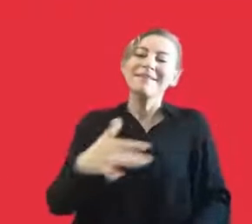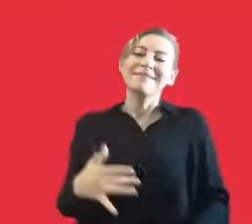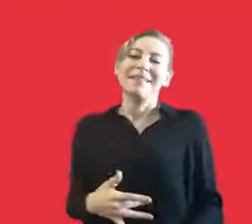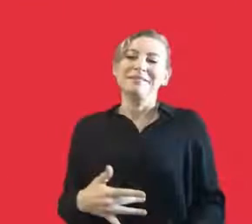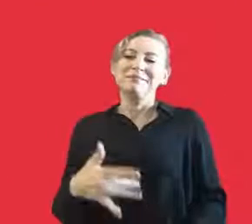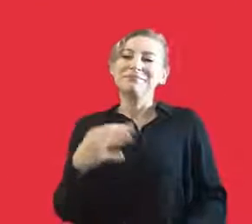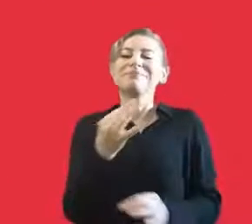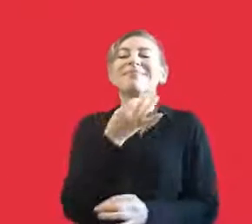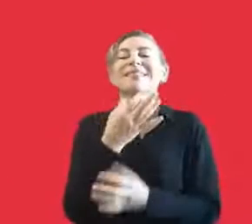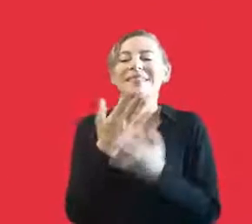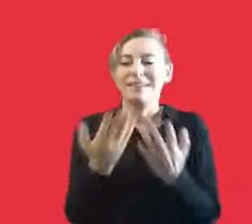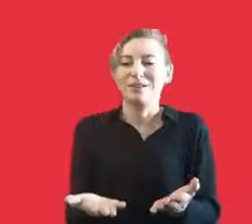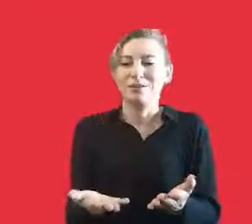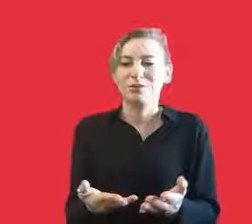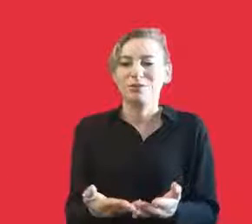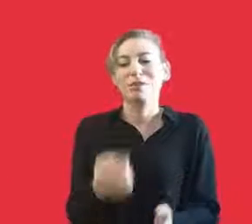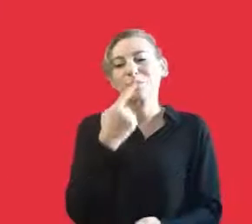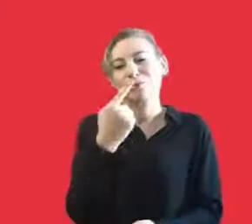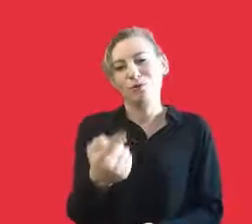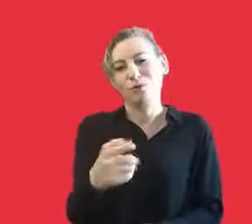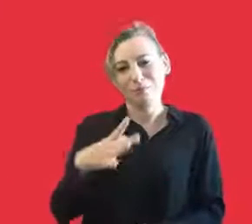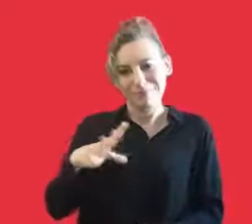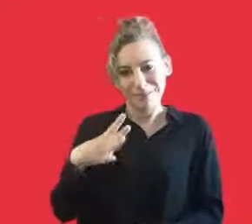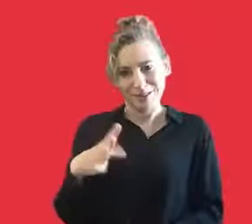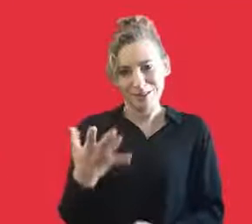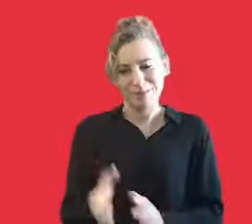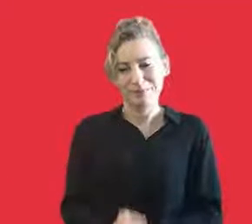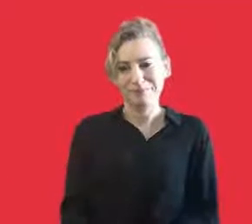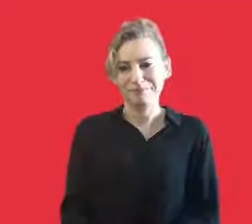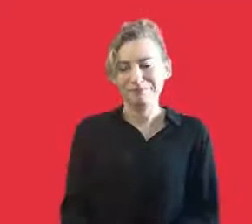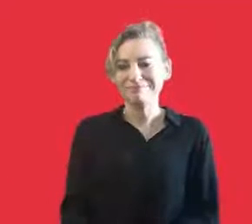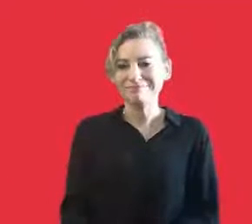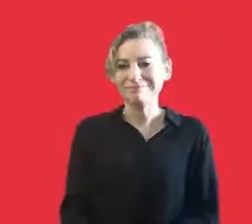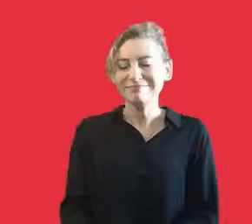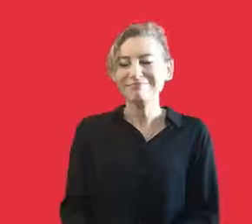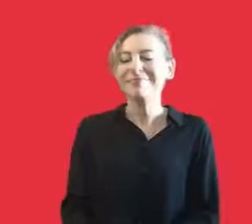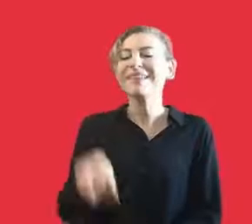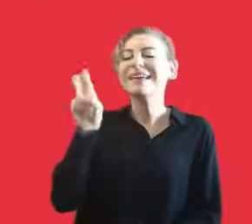and I'm so glad and I'm indebted. And my last thanks go to